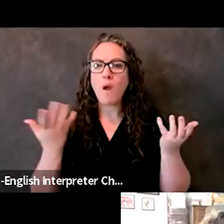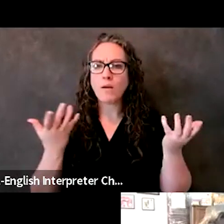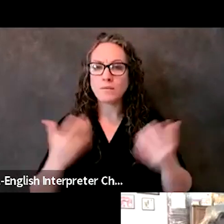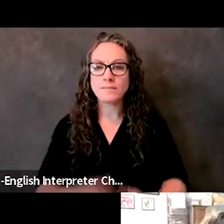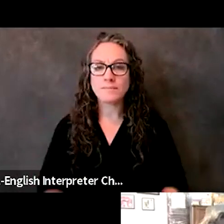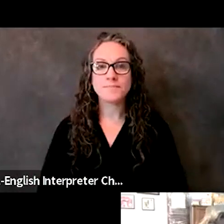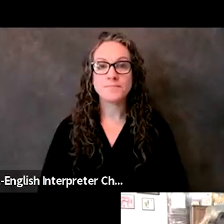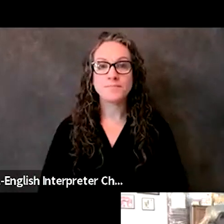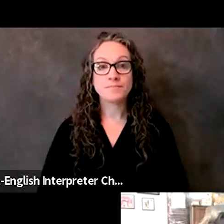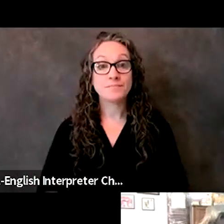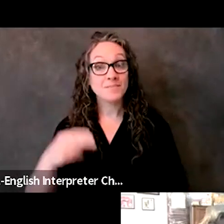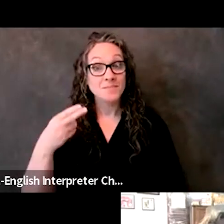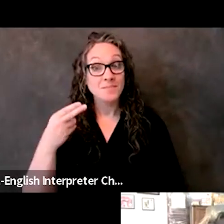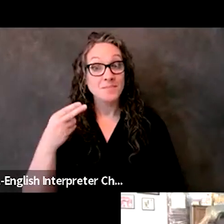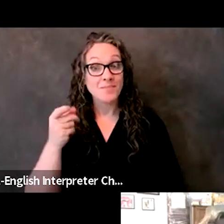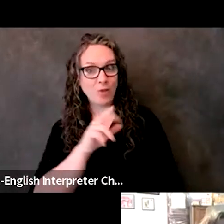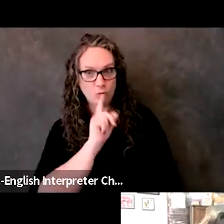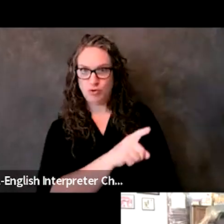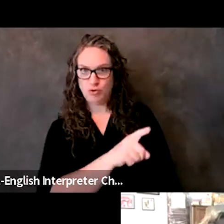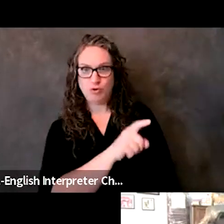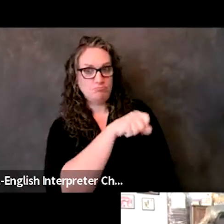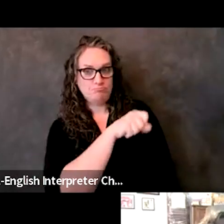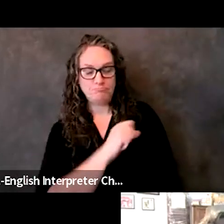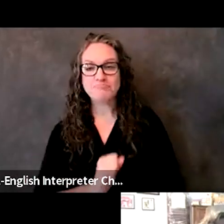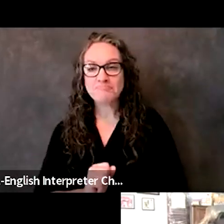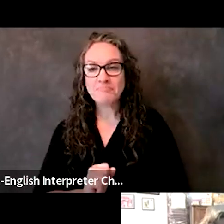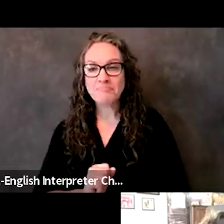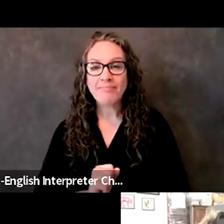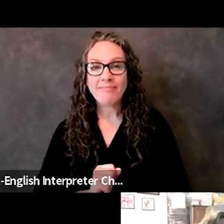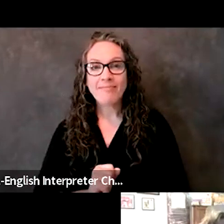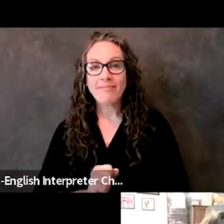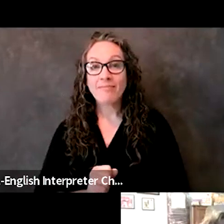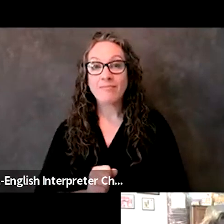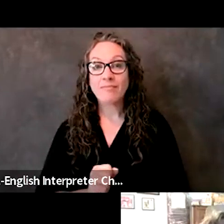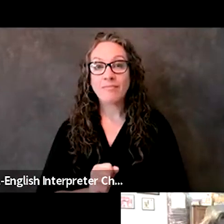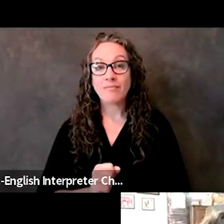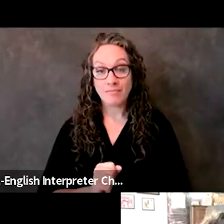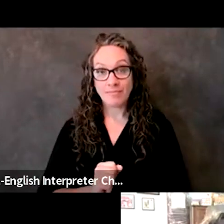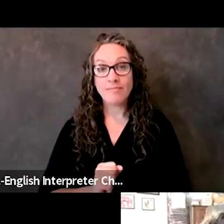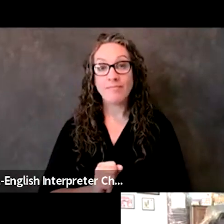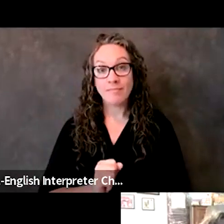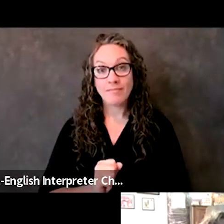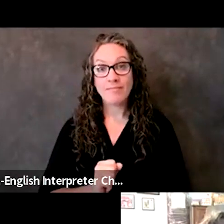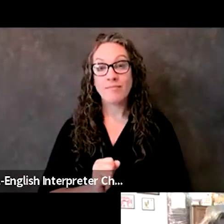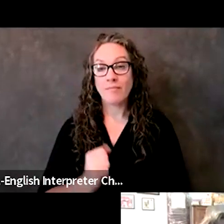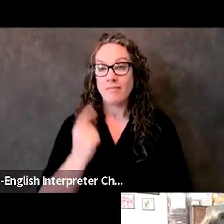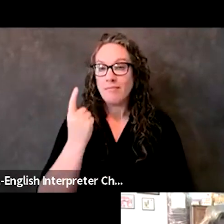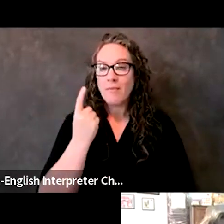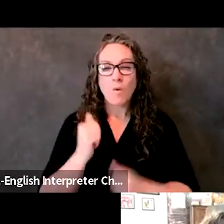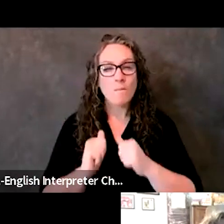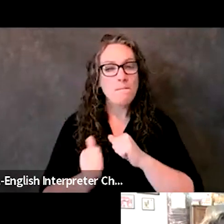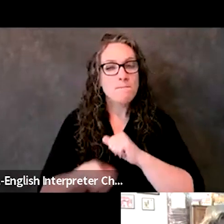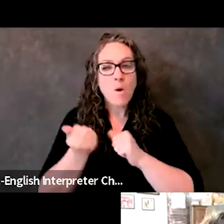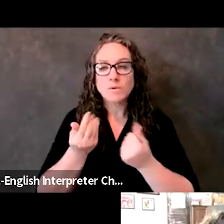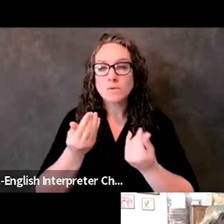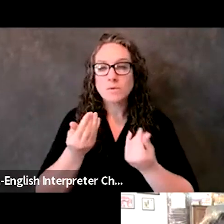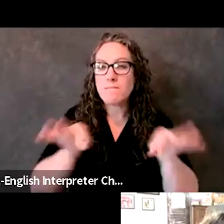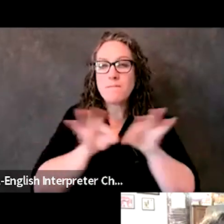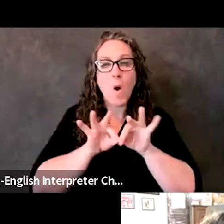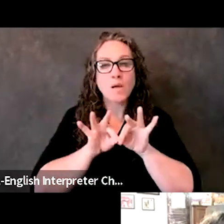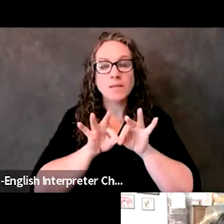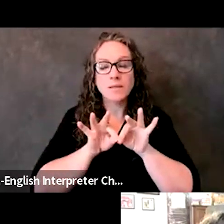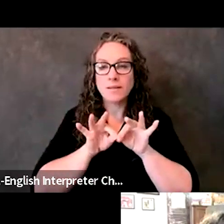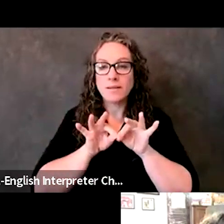Yeah, absolutely. Um, you know, one of the, the most important aspects of this is to have, I think, very